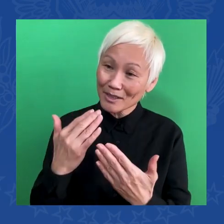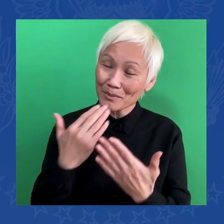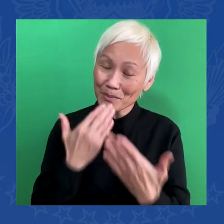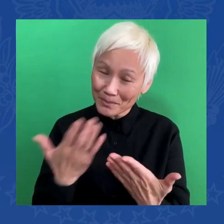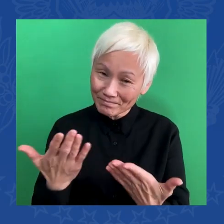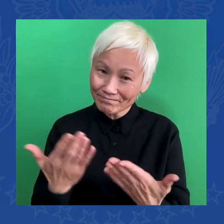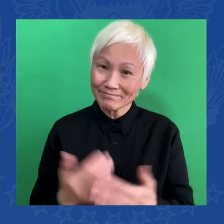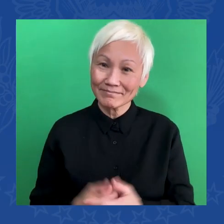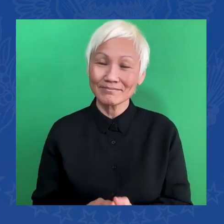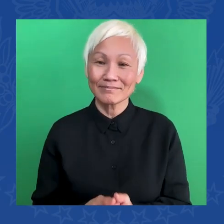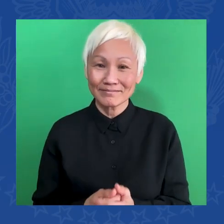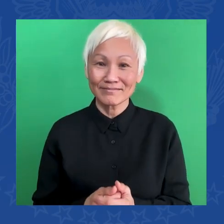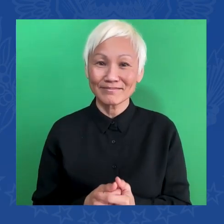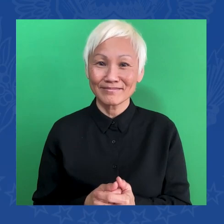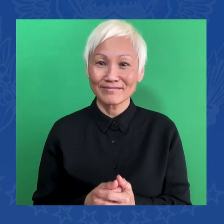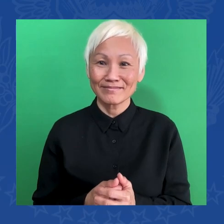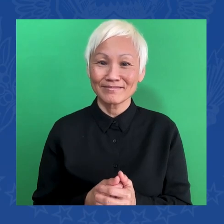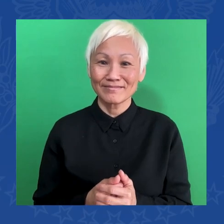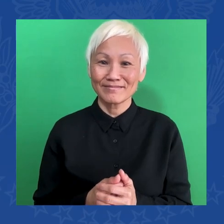Schneideracts got your cards?